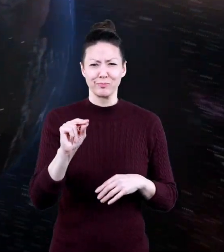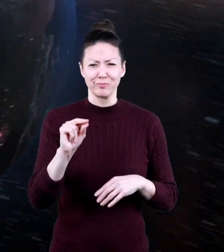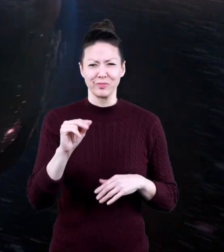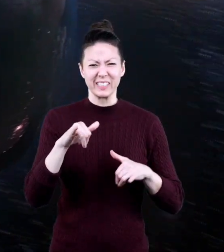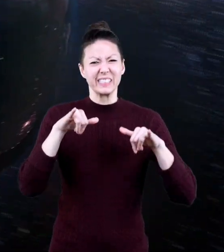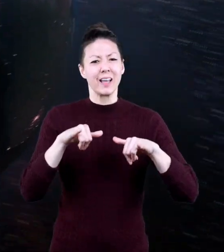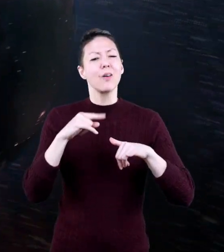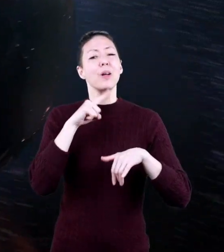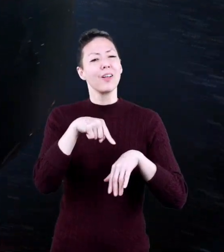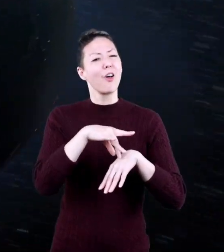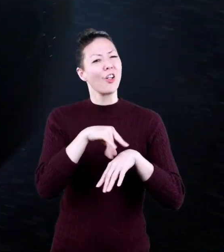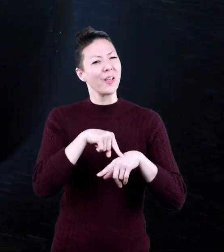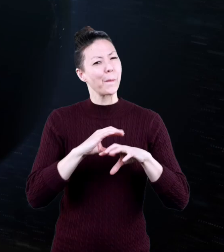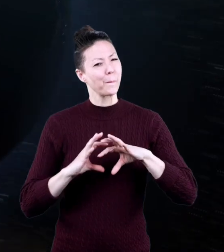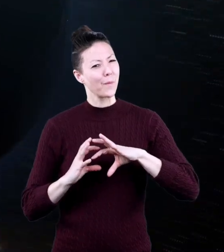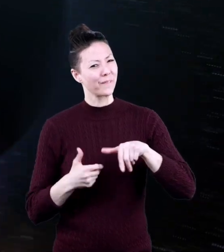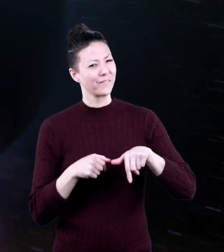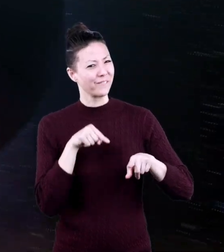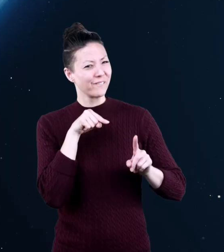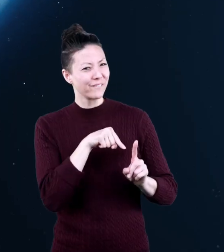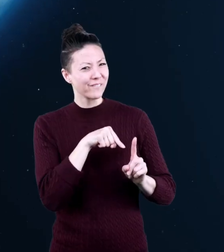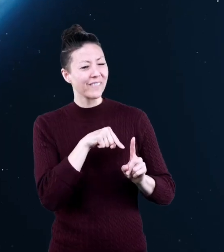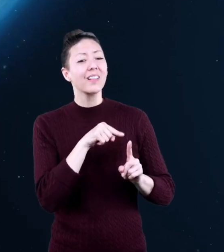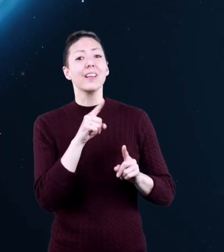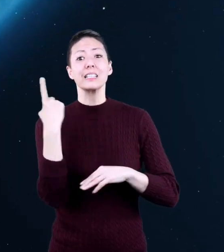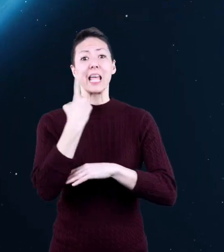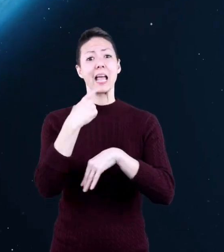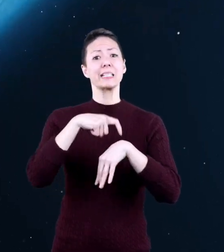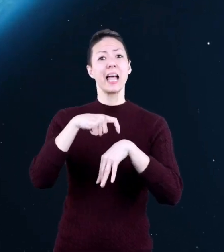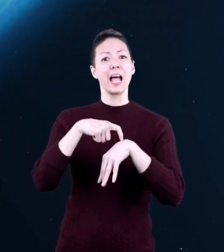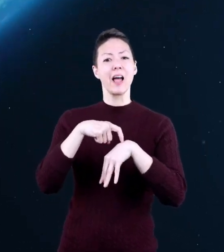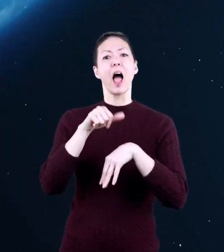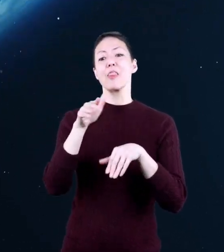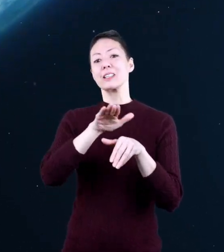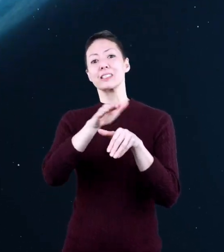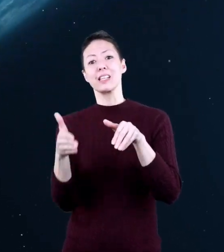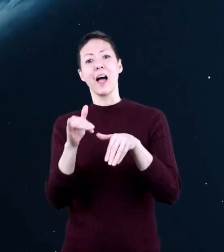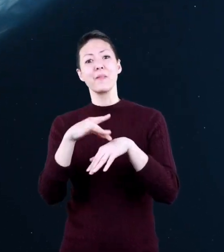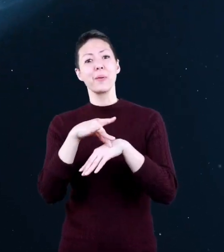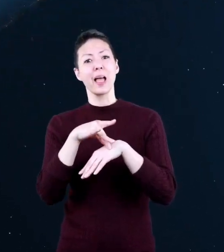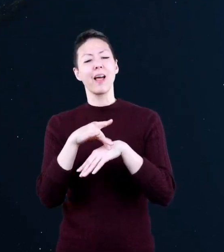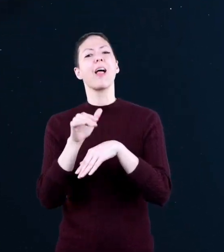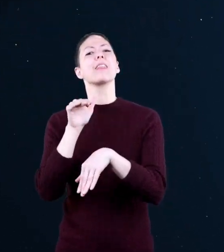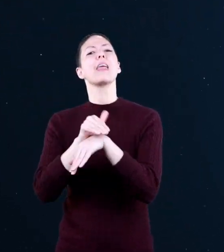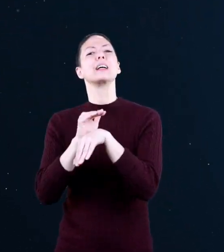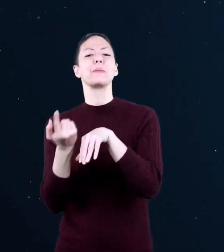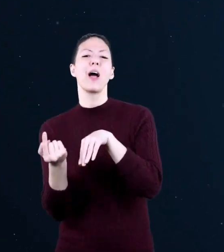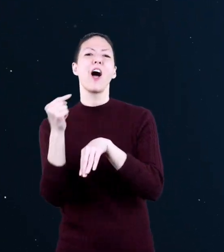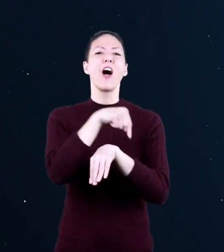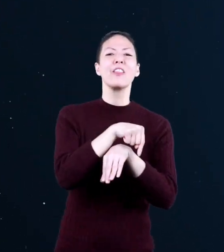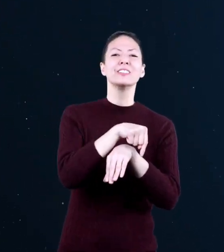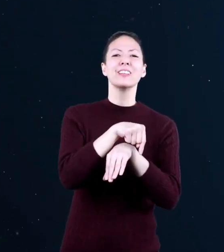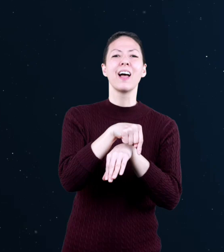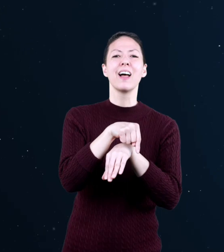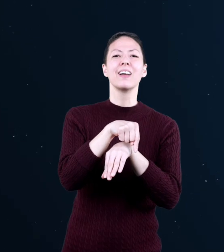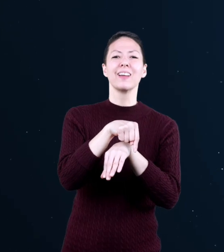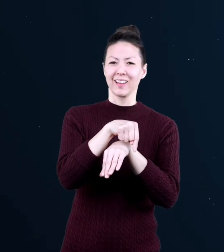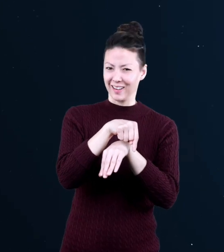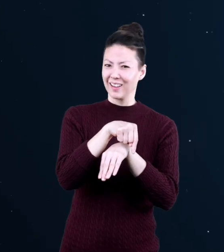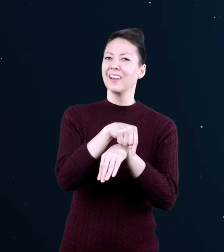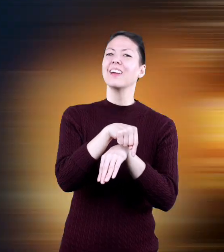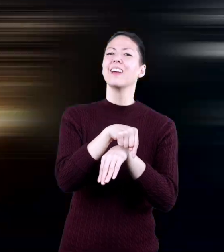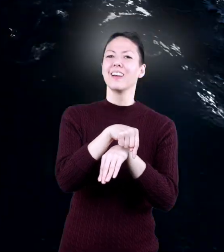It's the Earth that moves. And when it's daytime on one side of the planet, it's nighttime on the other.